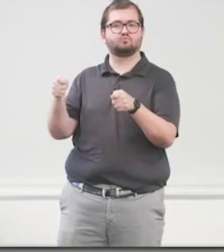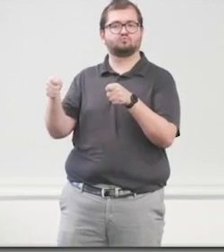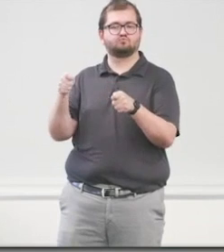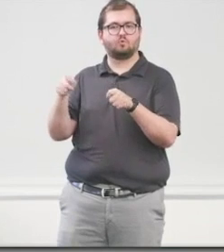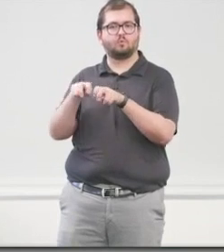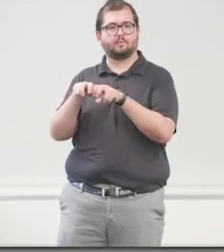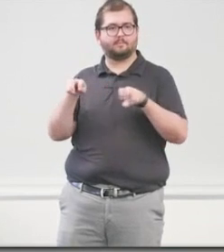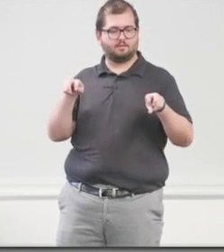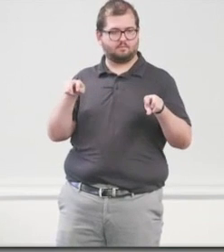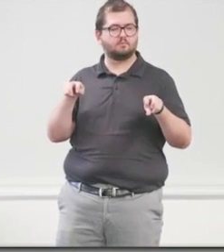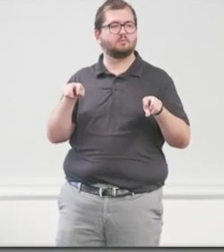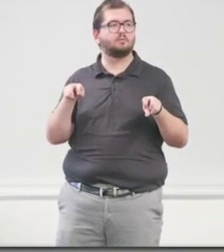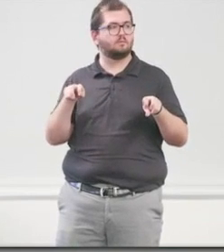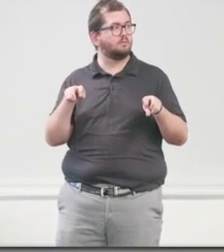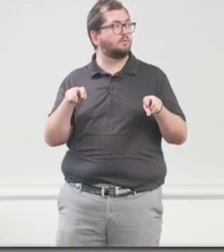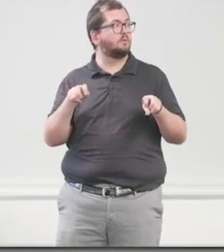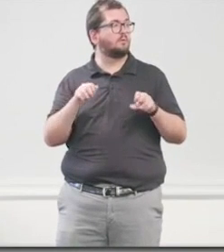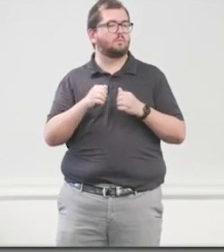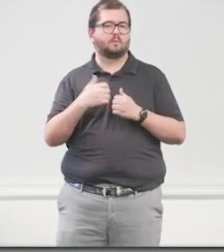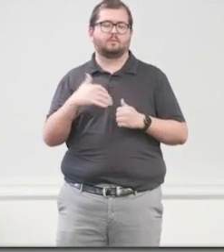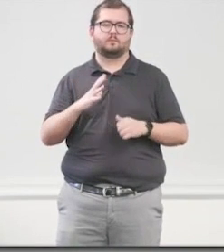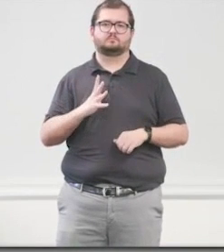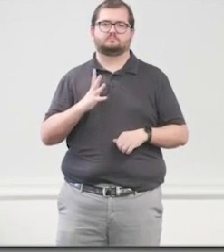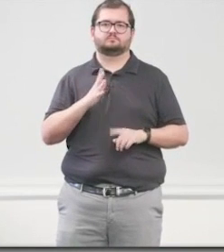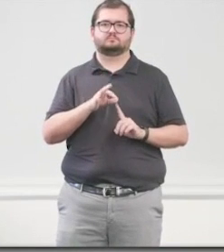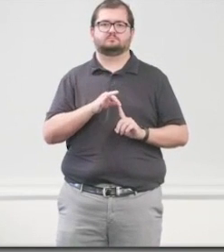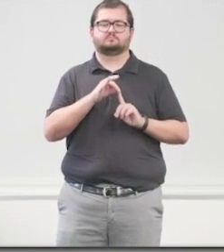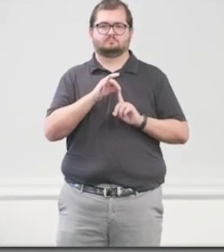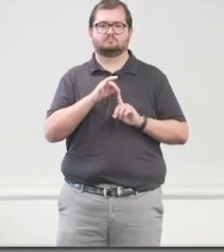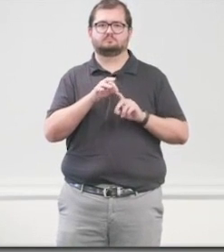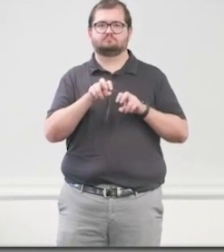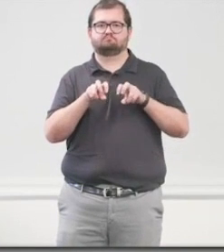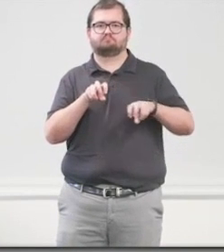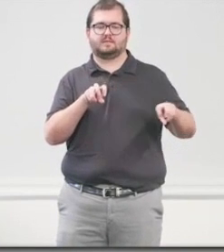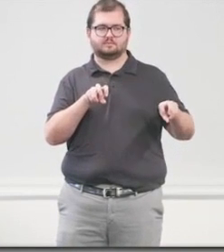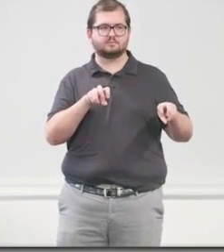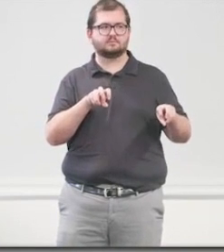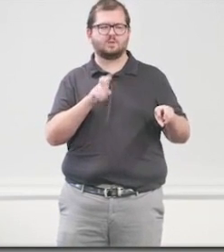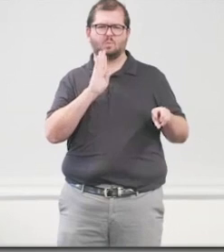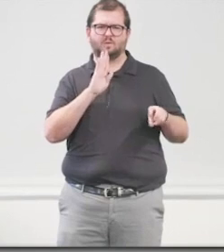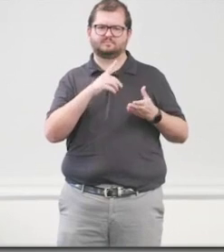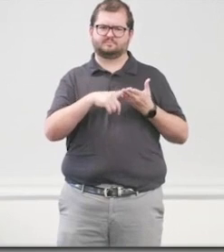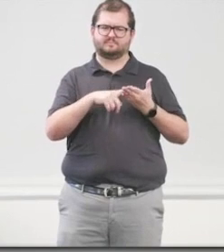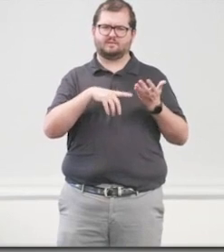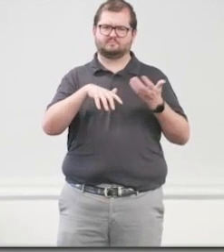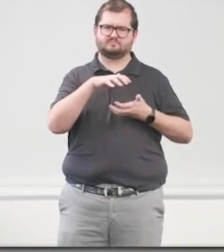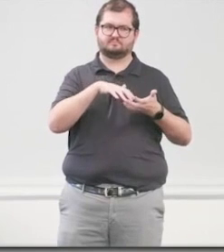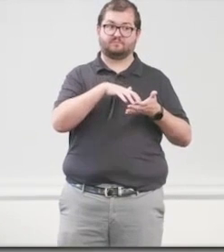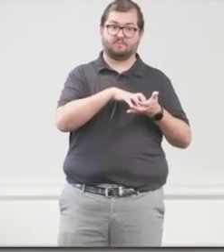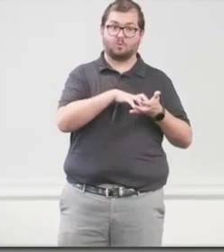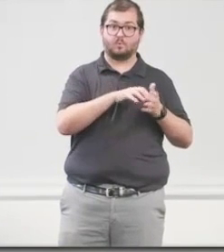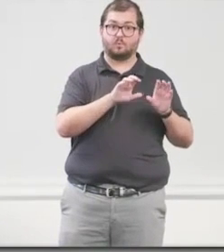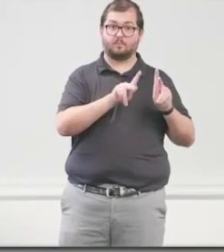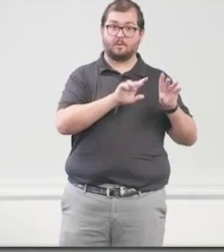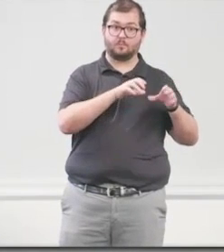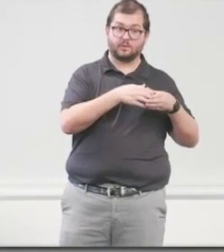next session with some esteemed panelists, and you've got a mixed bag. You're going to talk about vulnerable populations, and you're going to talk about